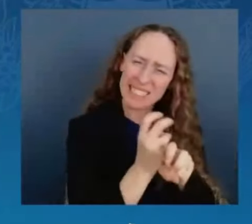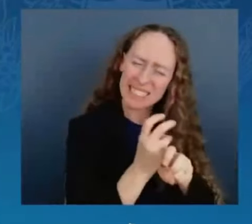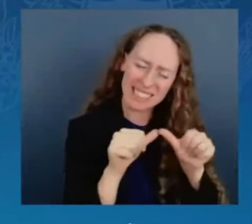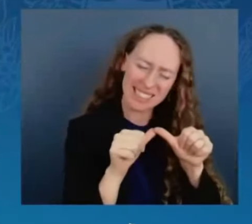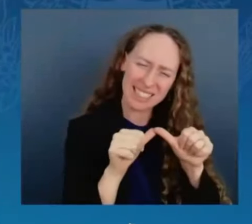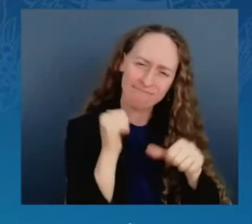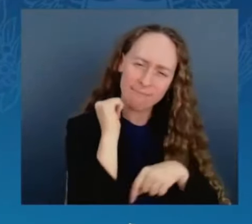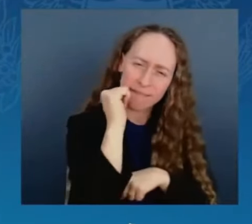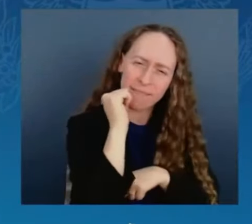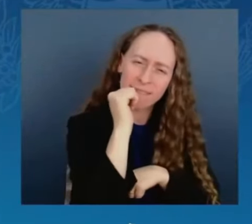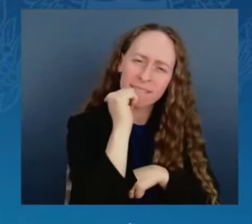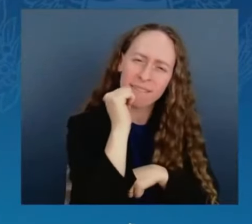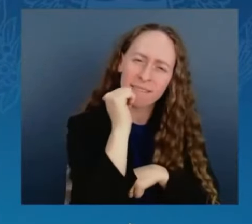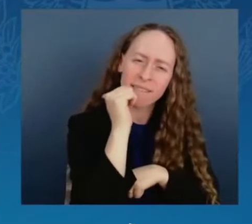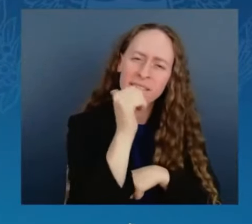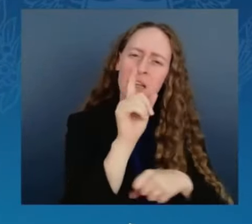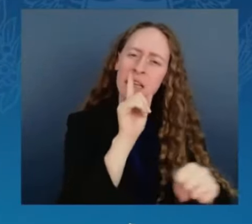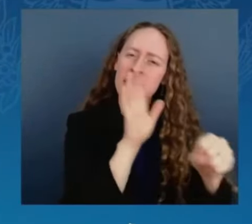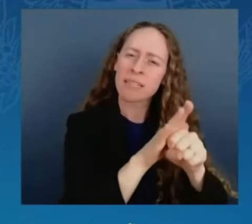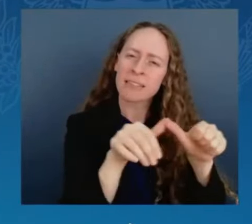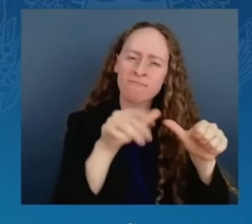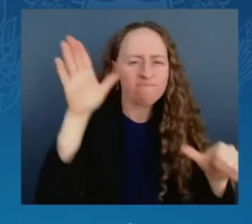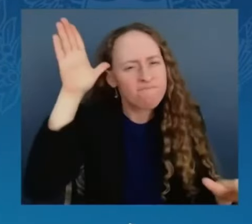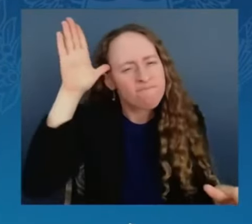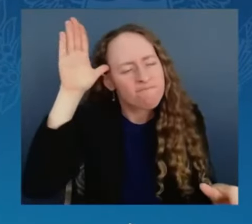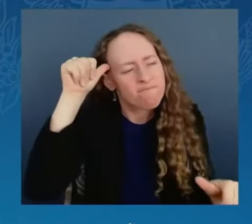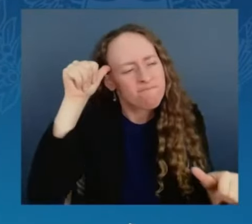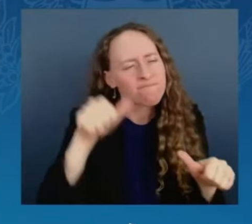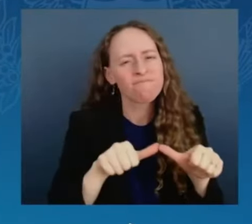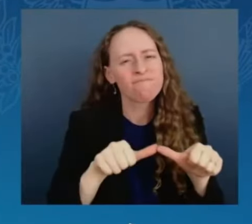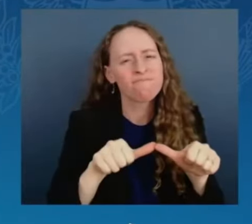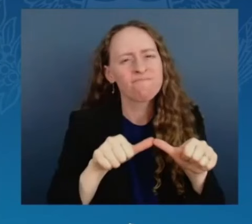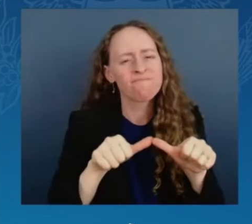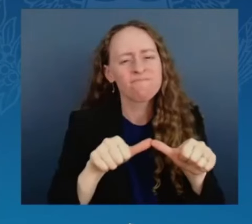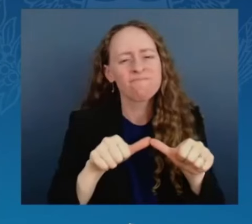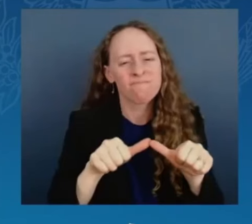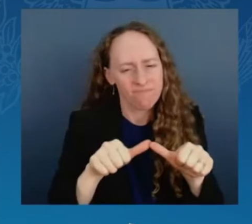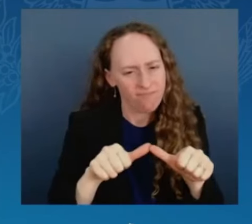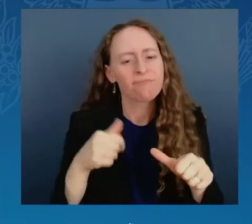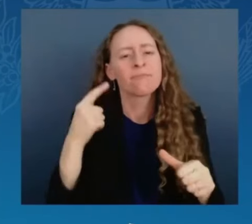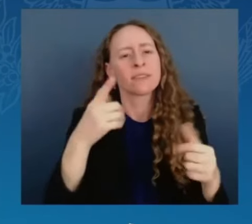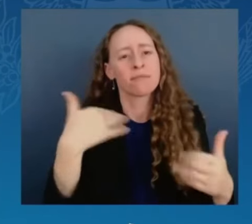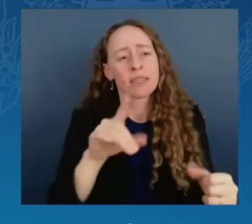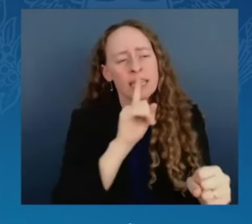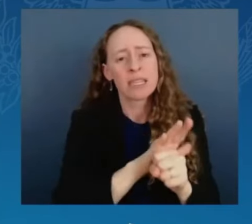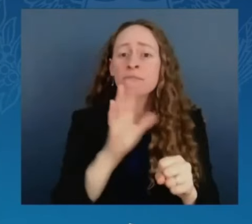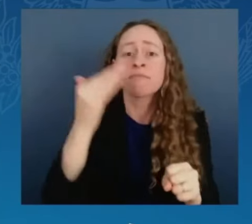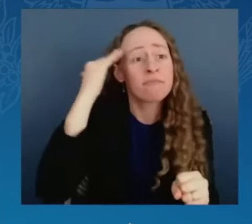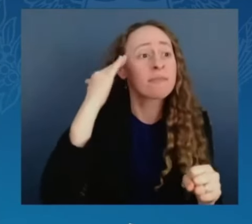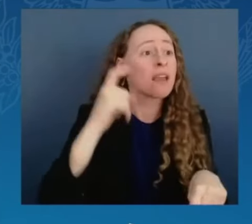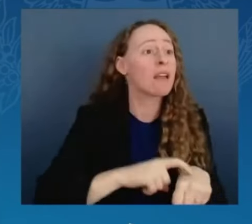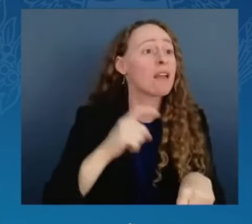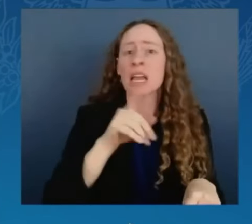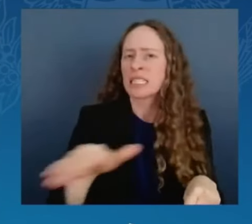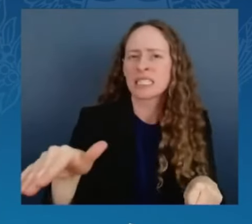to persevere. And you know what it means to count on teammates. During the course of a long season,